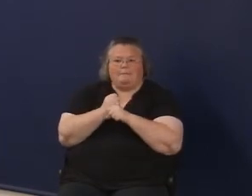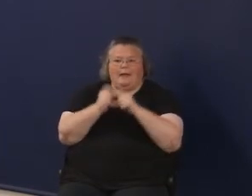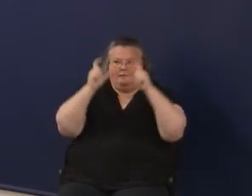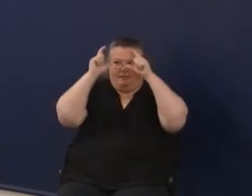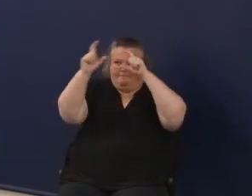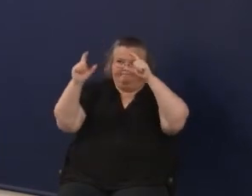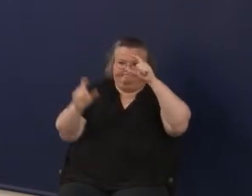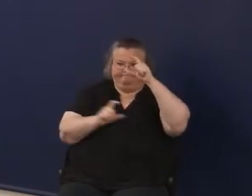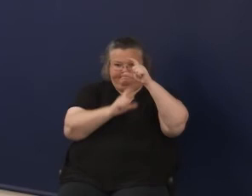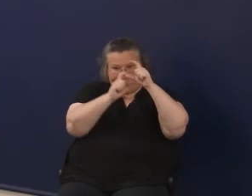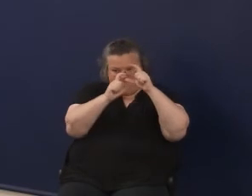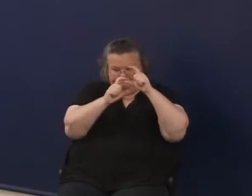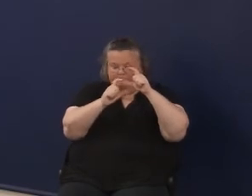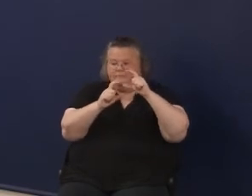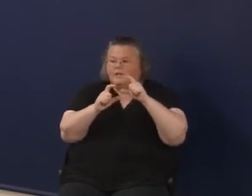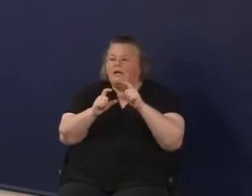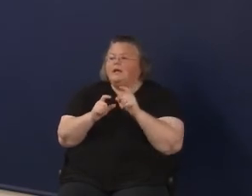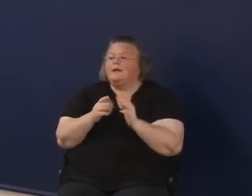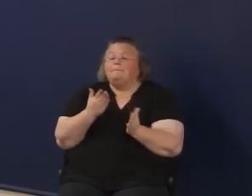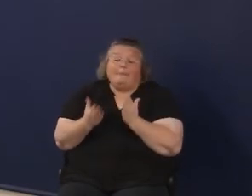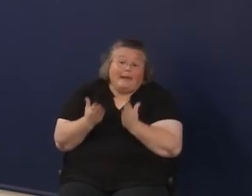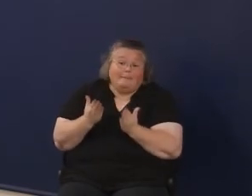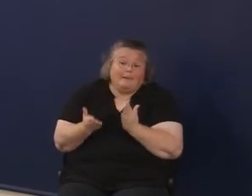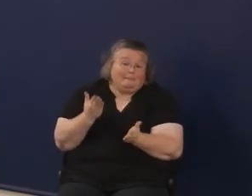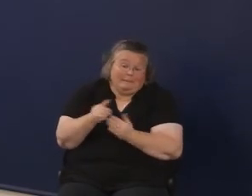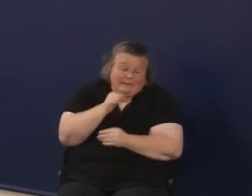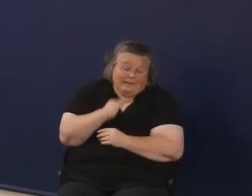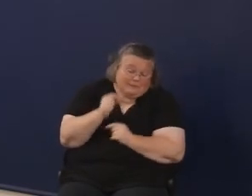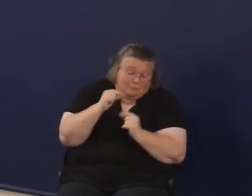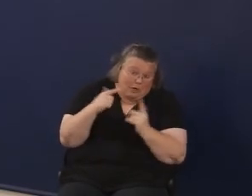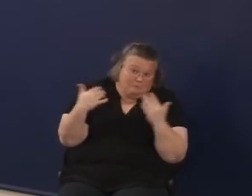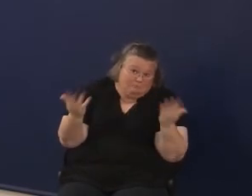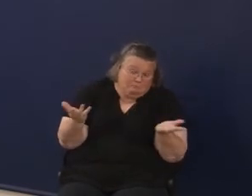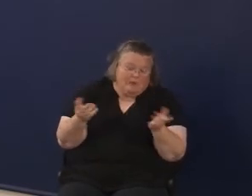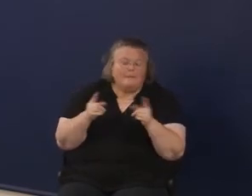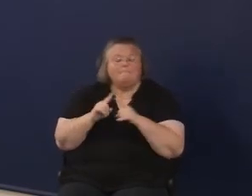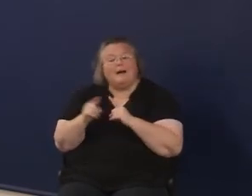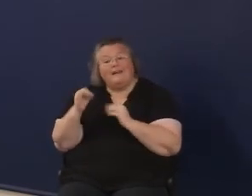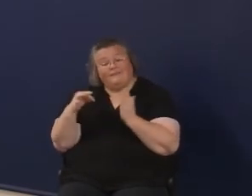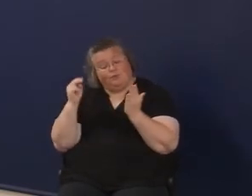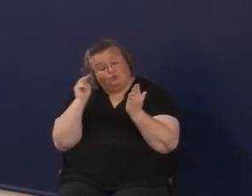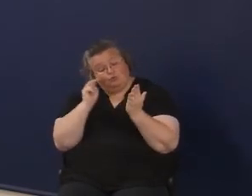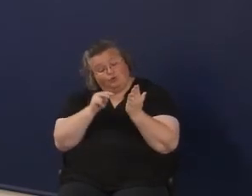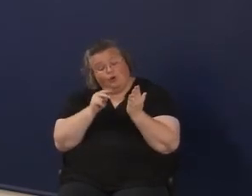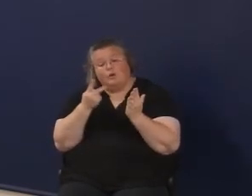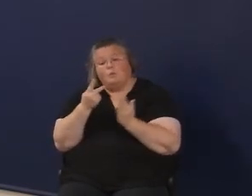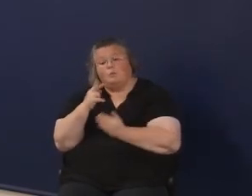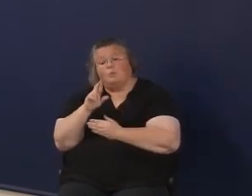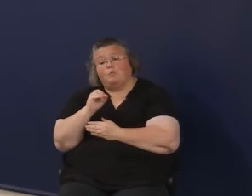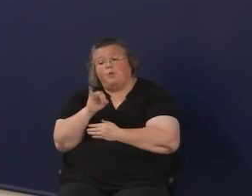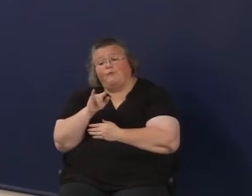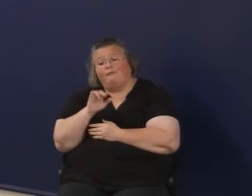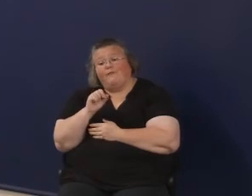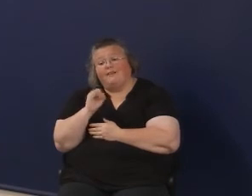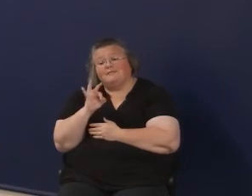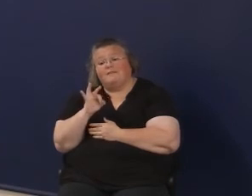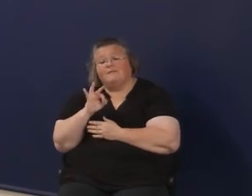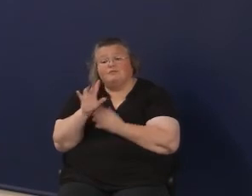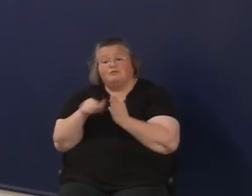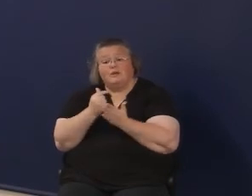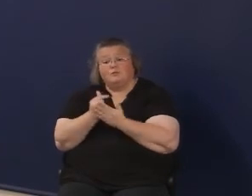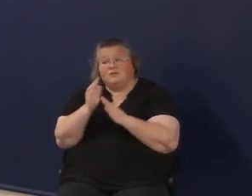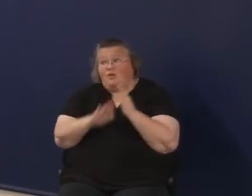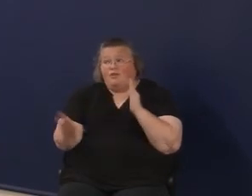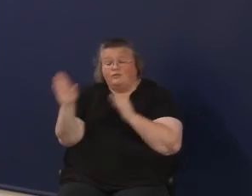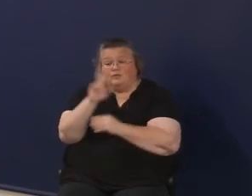and I think you may or may not be surprised. If you look at profiles of graduates across the country,